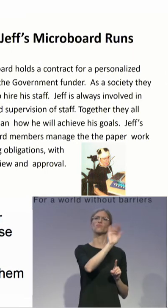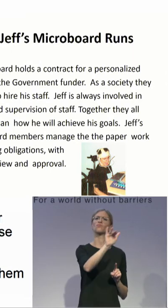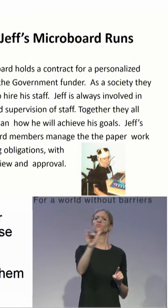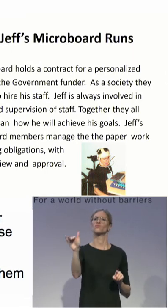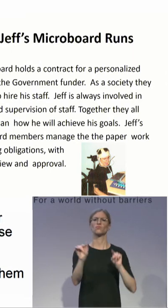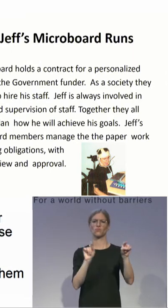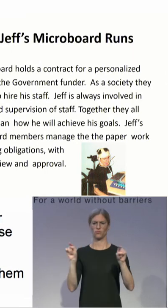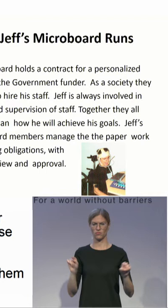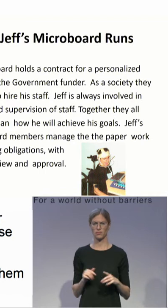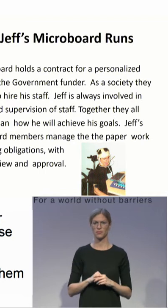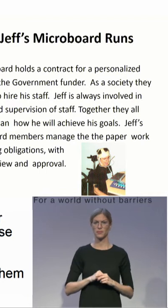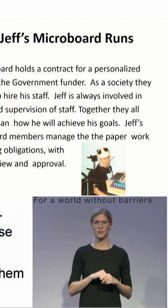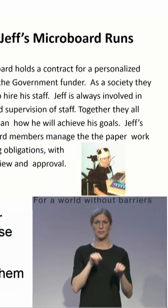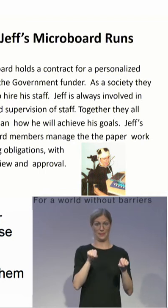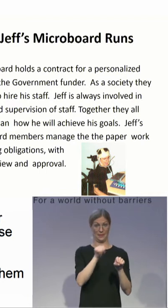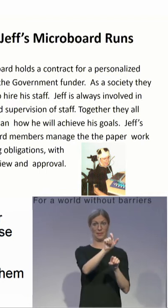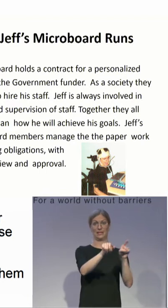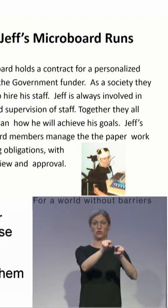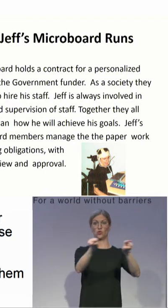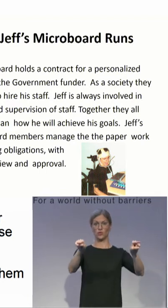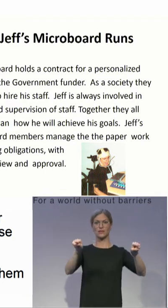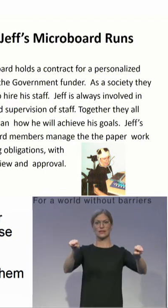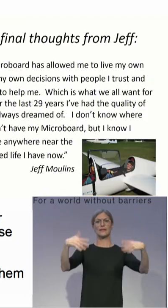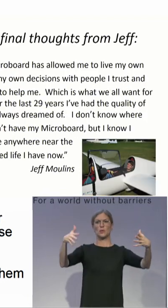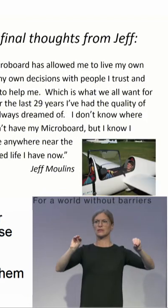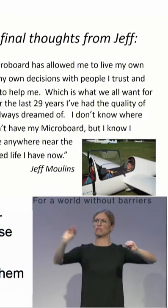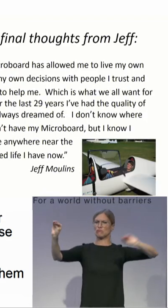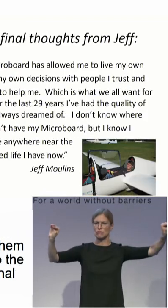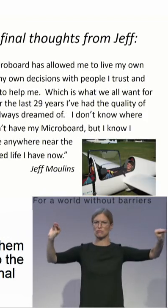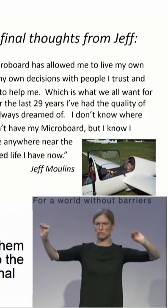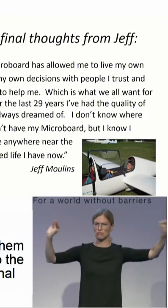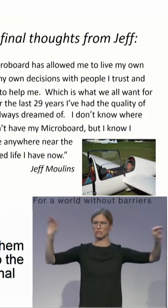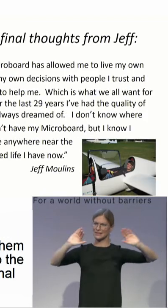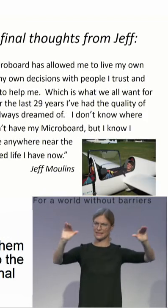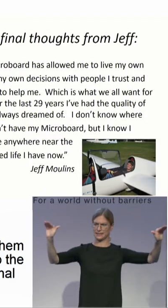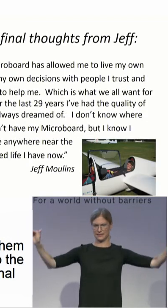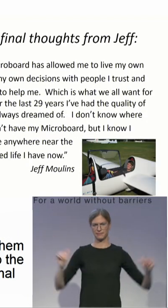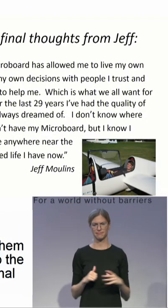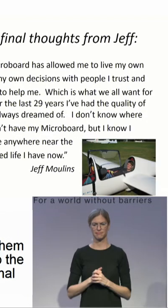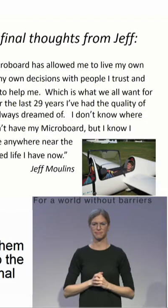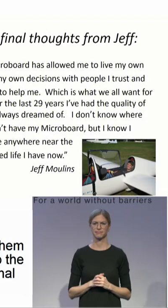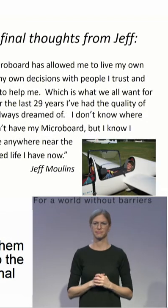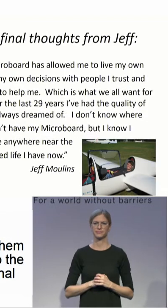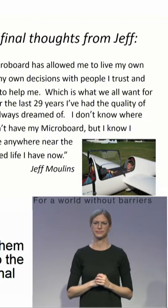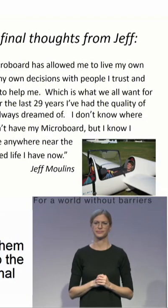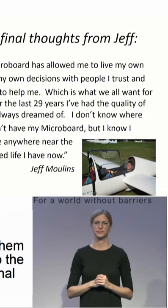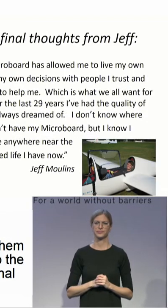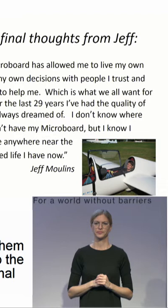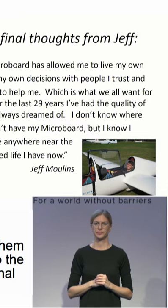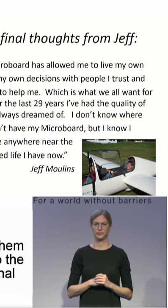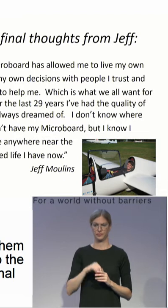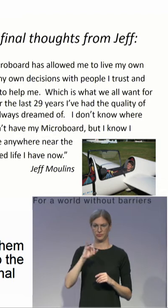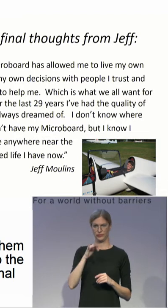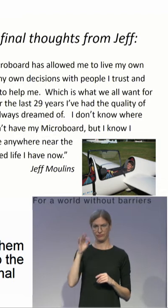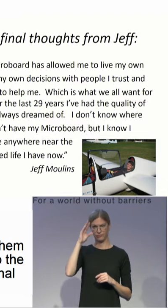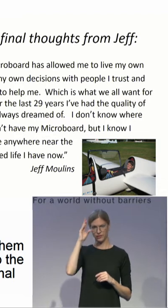Jeff giving final approval after he's reviewed the information. That's just some final thoughts from Jeff himself. I mean, you guys can